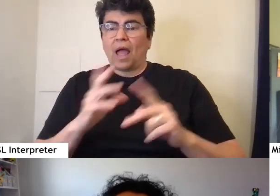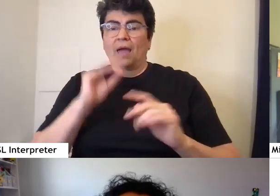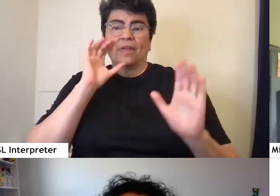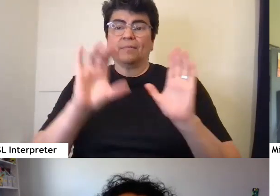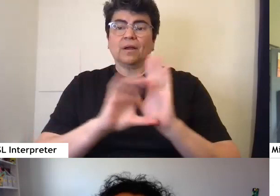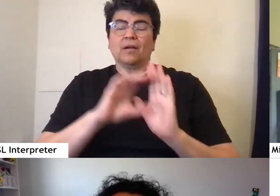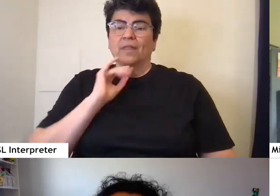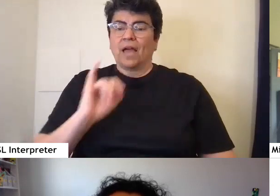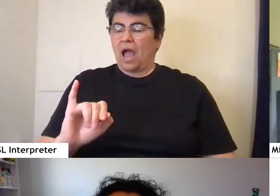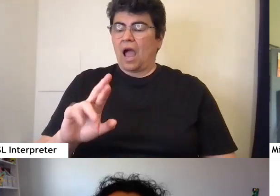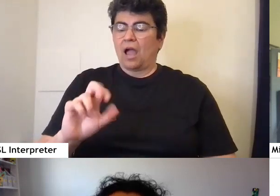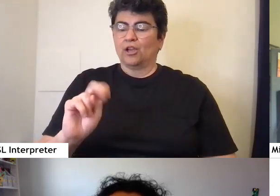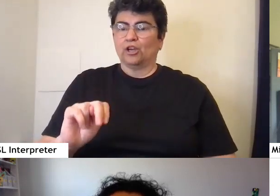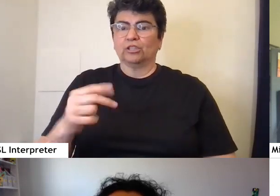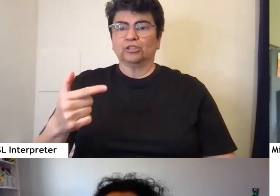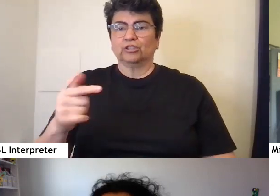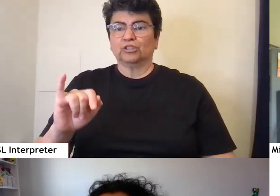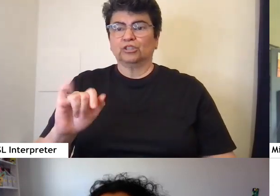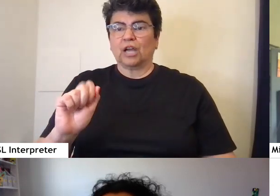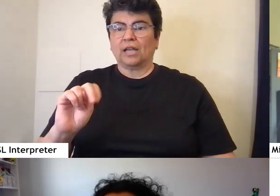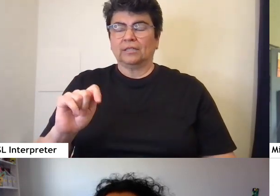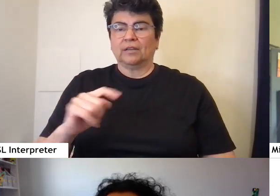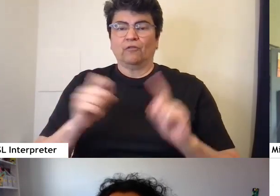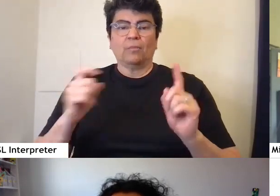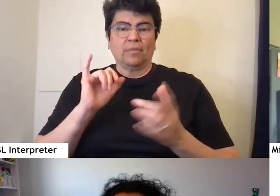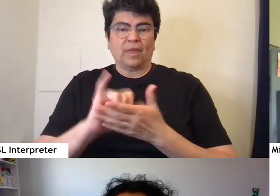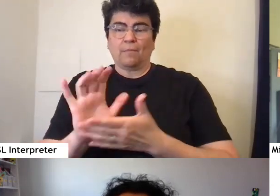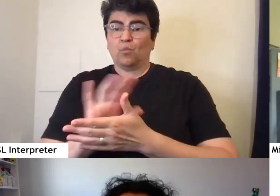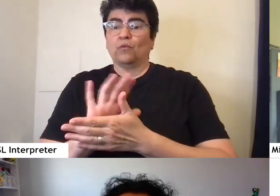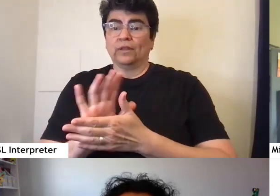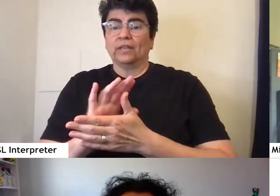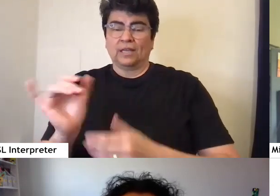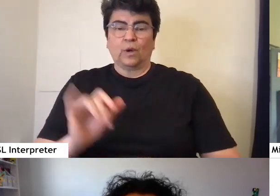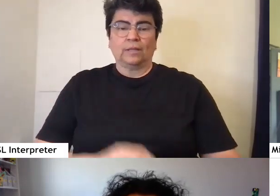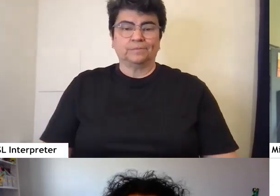the Iron Giant from the titular movie as well.